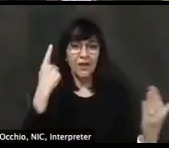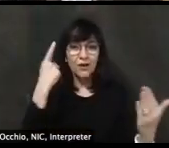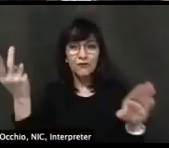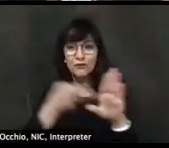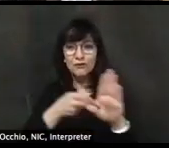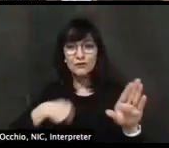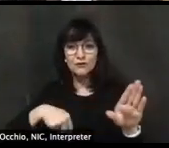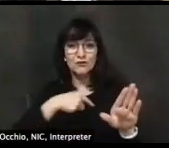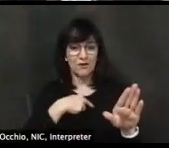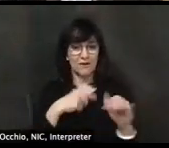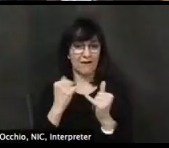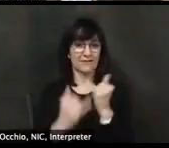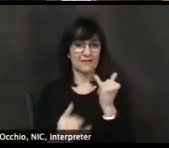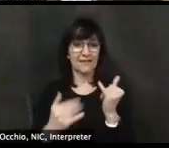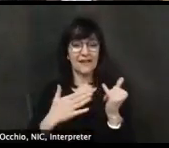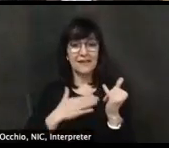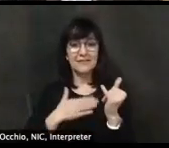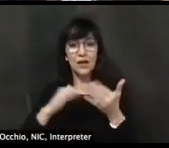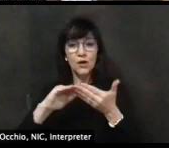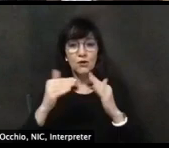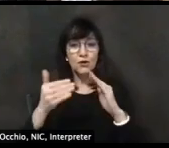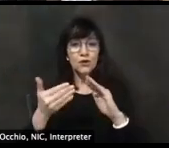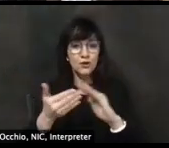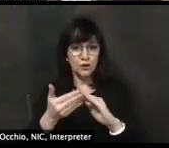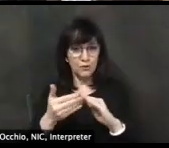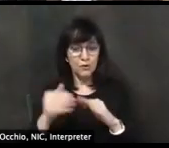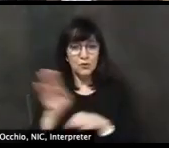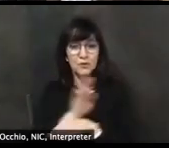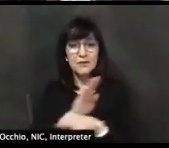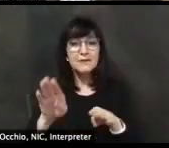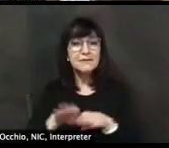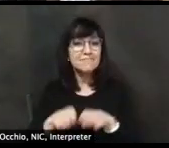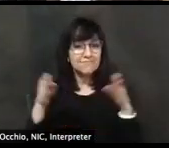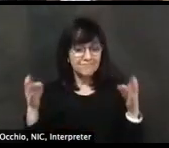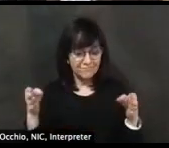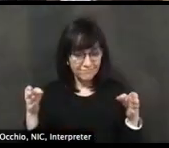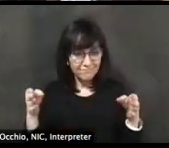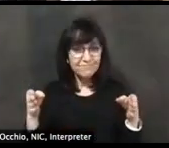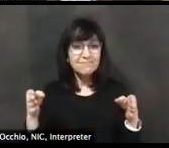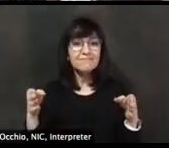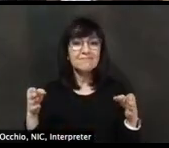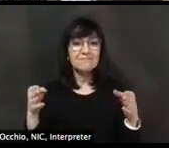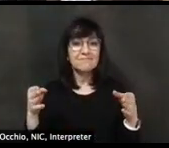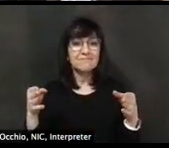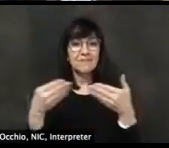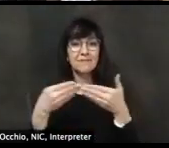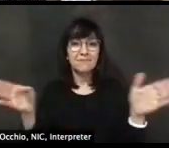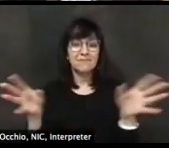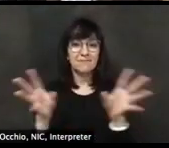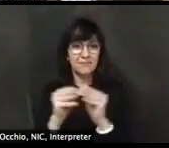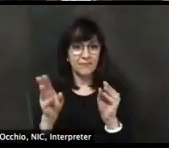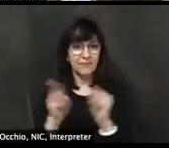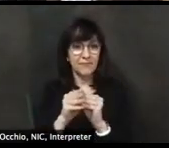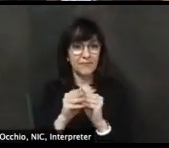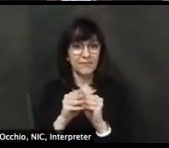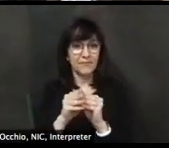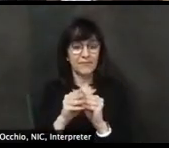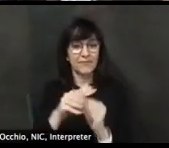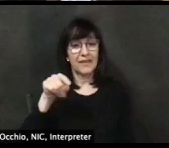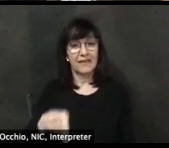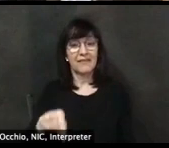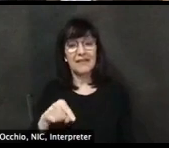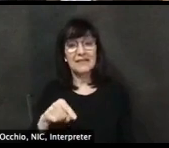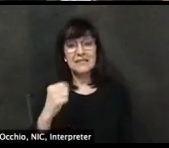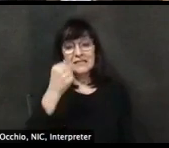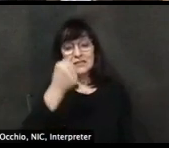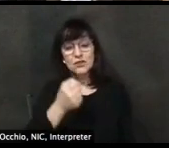our final community recovery town hall. Special emphasis on my area from my community, the southern portion of Newcastle County,